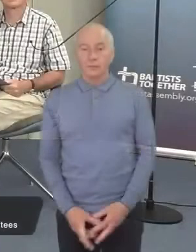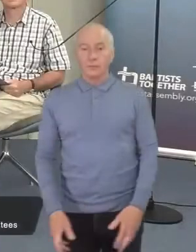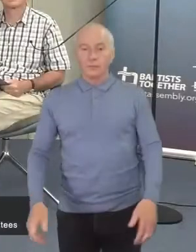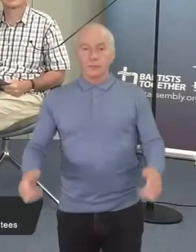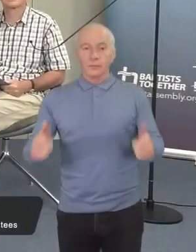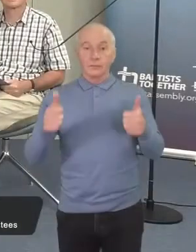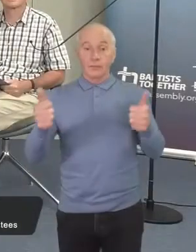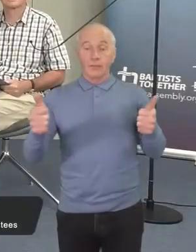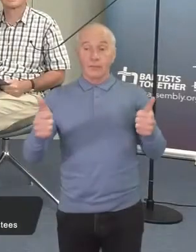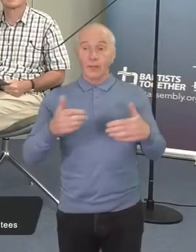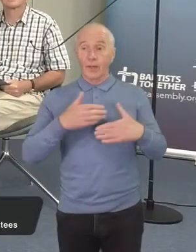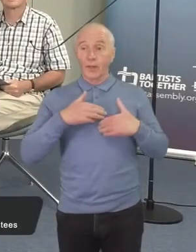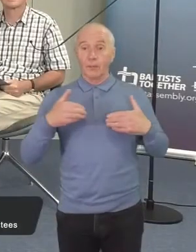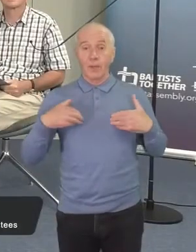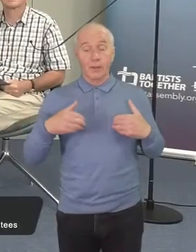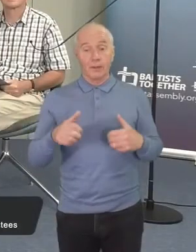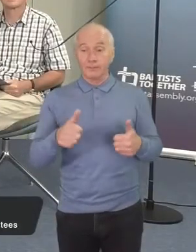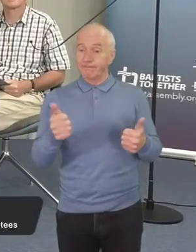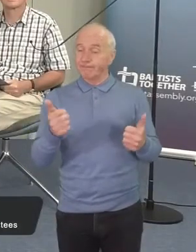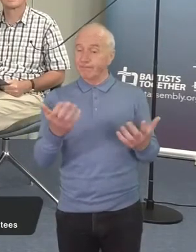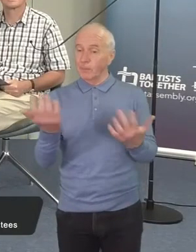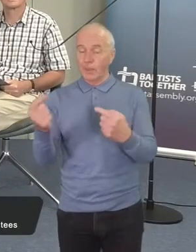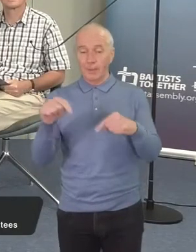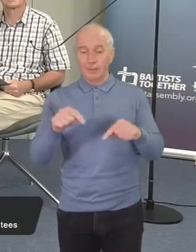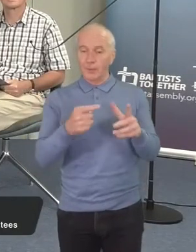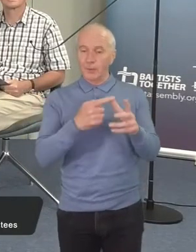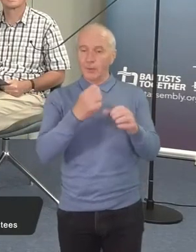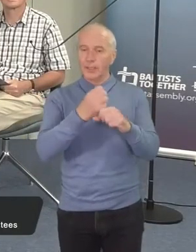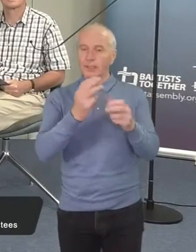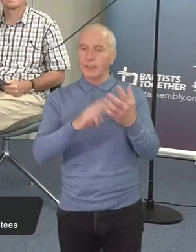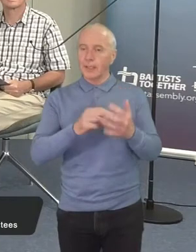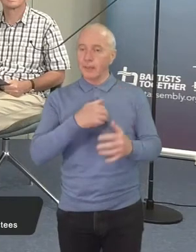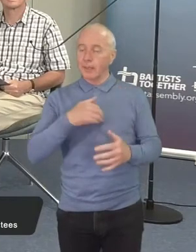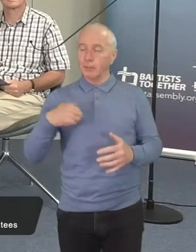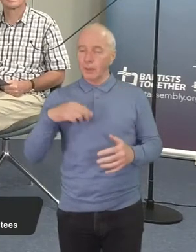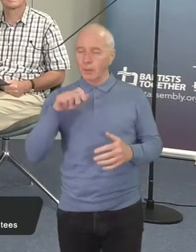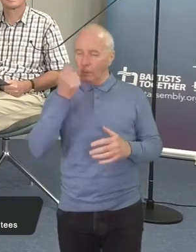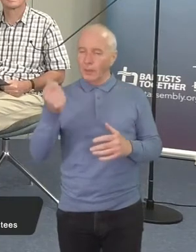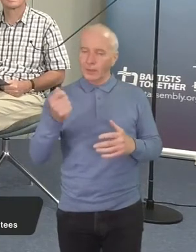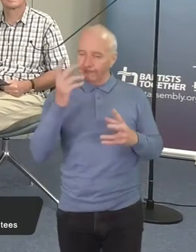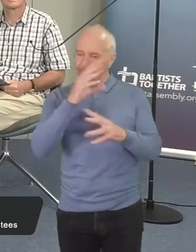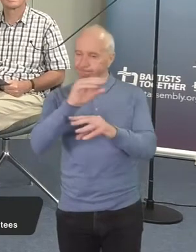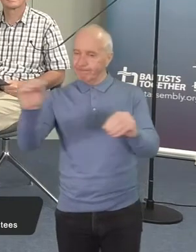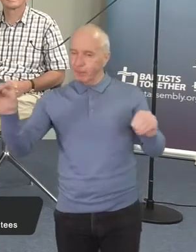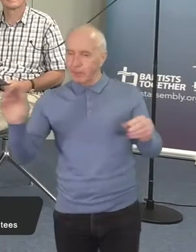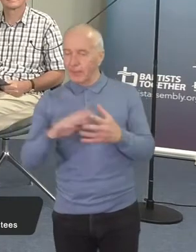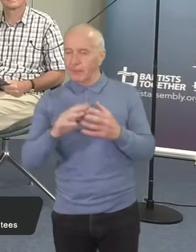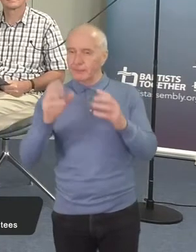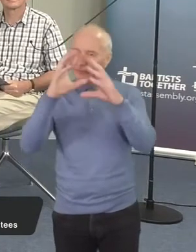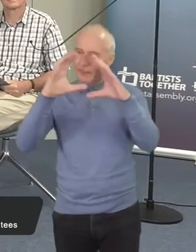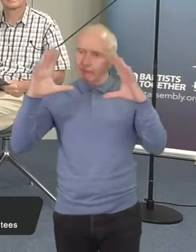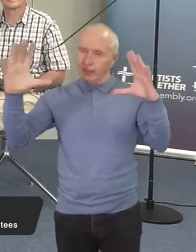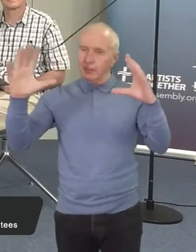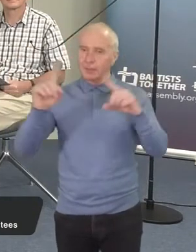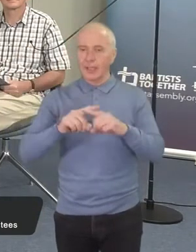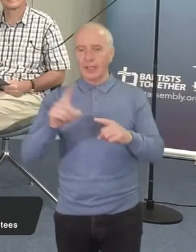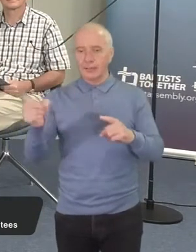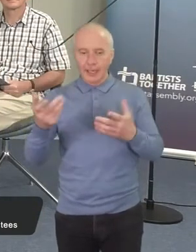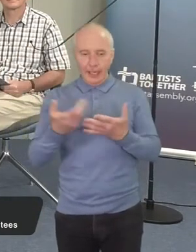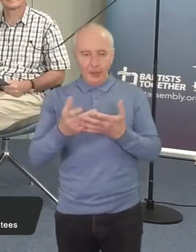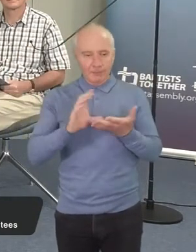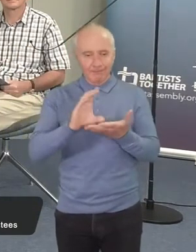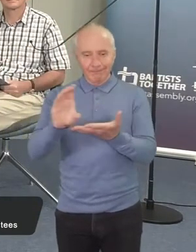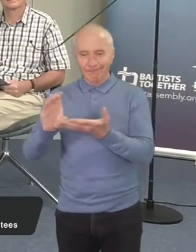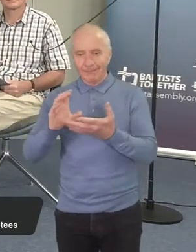Good morning. It's good to welcome you to our AGM this morning where we're going to be sharing a little bit more about the vision and the resourcing of our union.